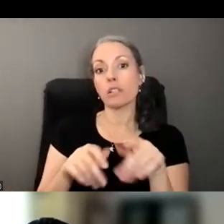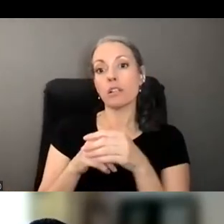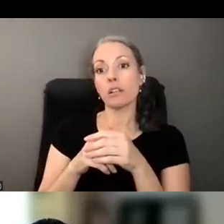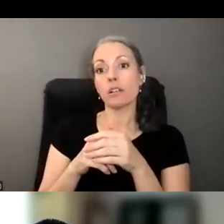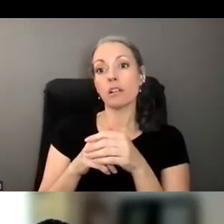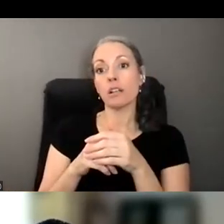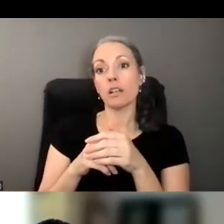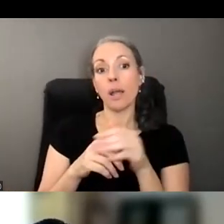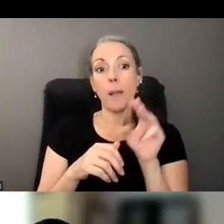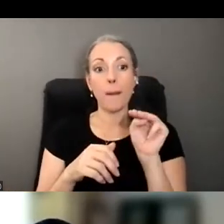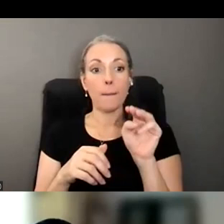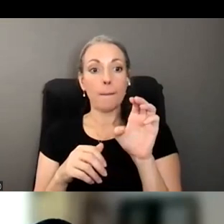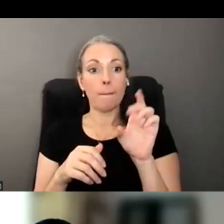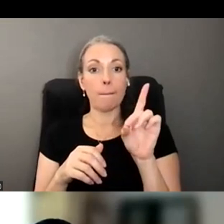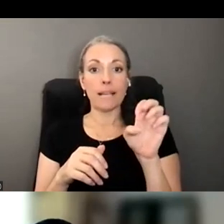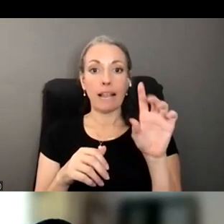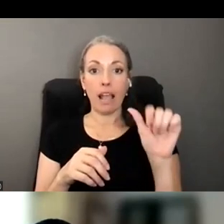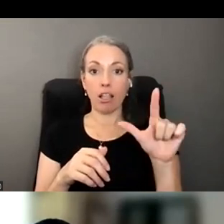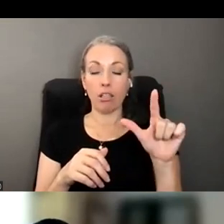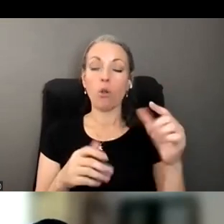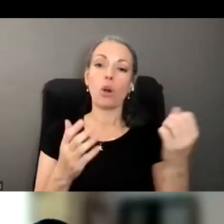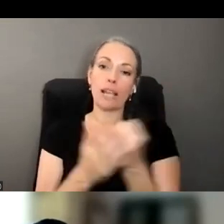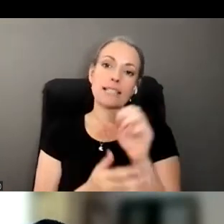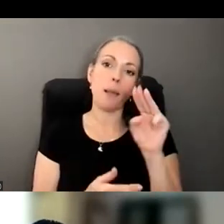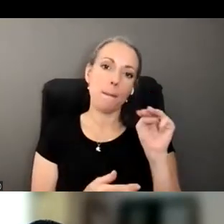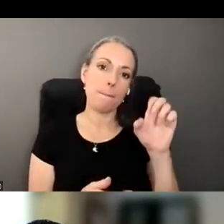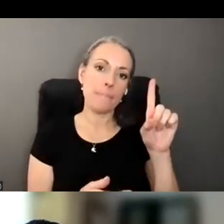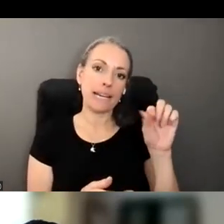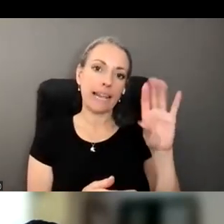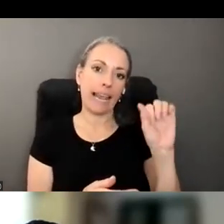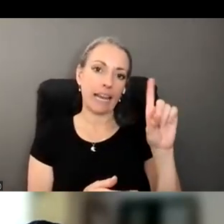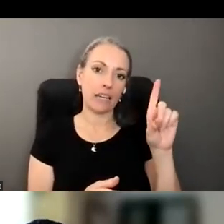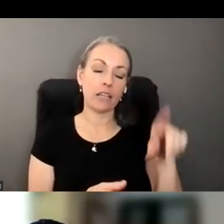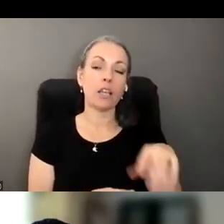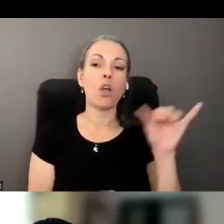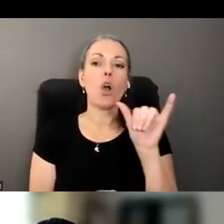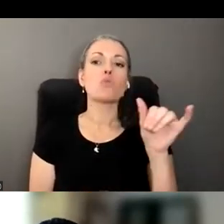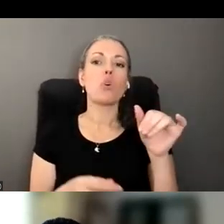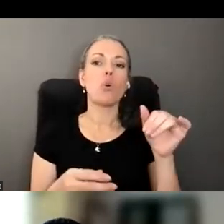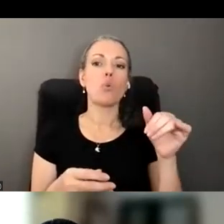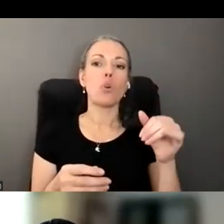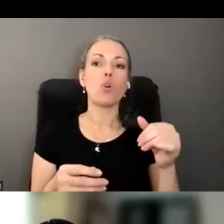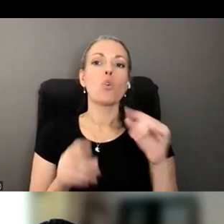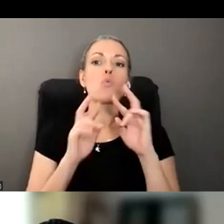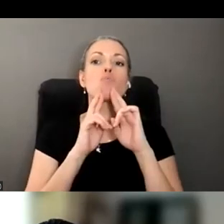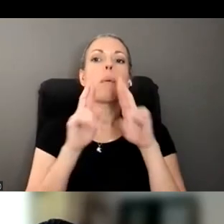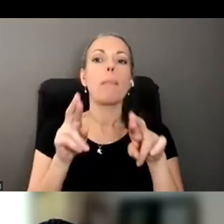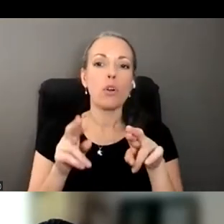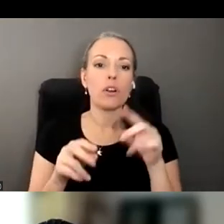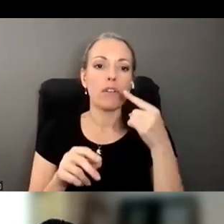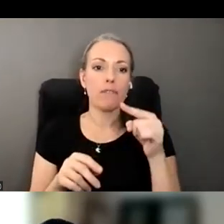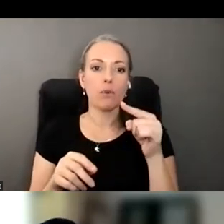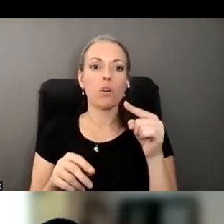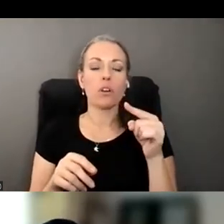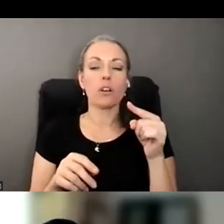a medical, uh, or is receiving Medicaid, we would also cross the report to the division on medical fraud and elder